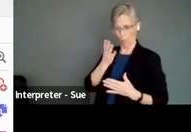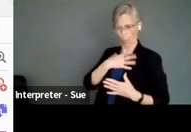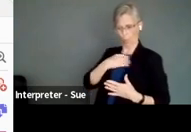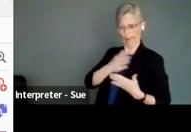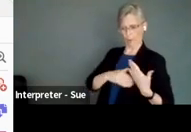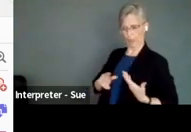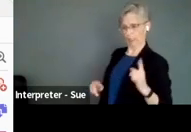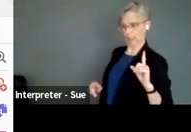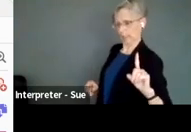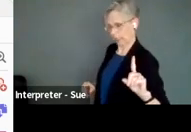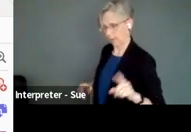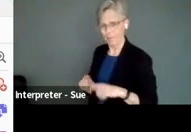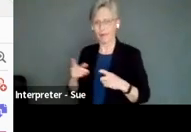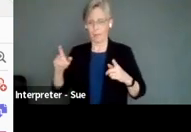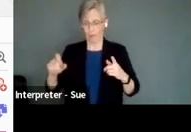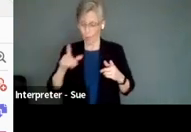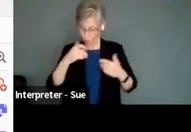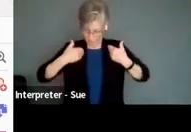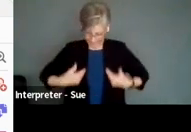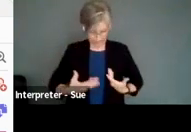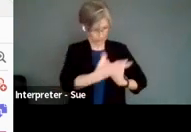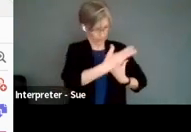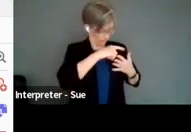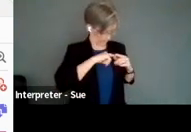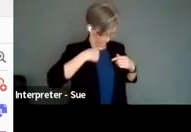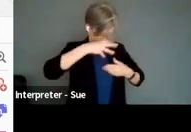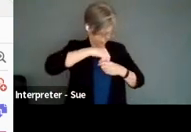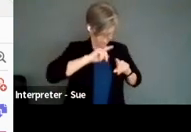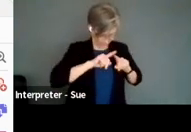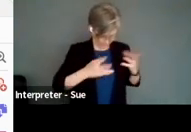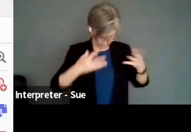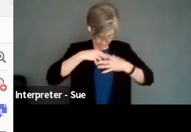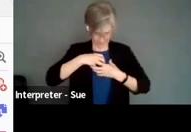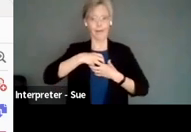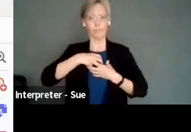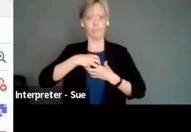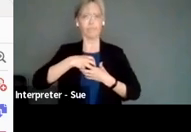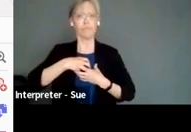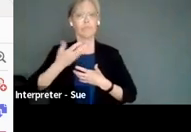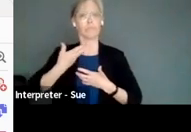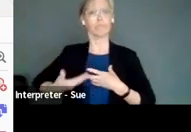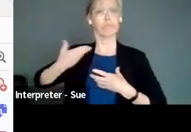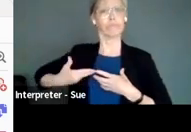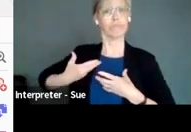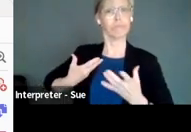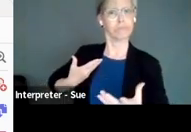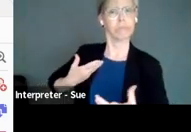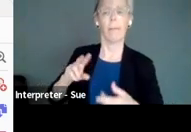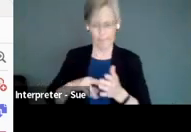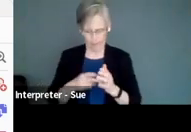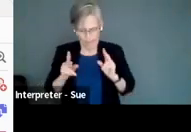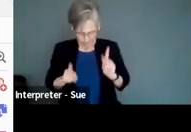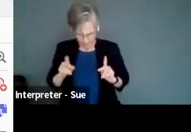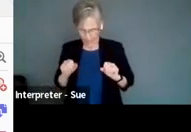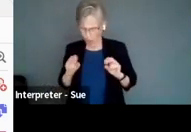to be we need to be all of who we are. And this is a framework that allows us as including in inclusive individuals to attend to that and